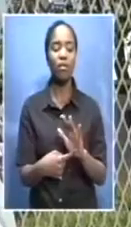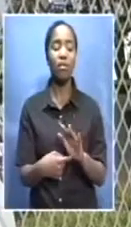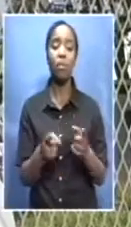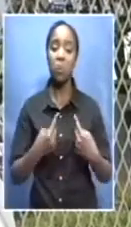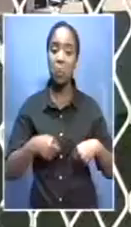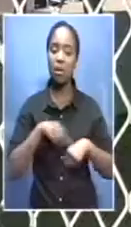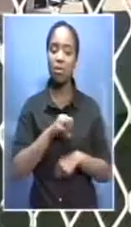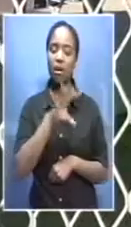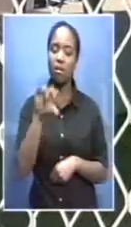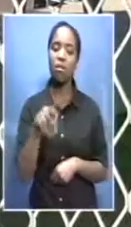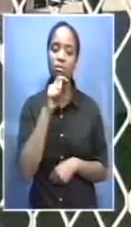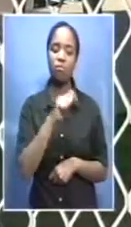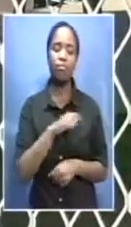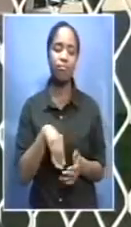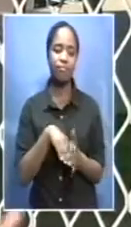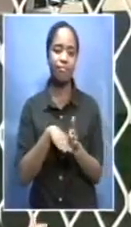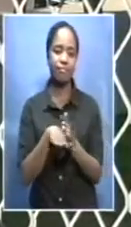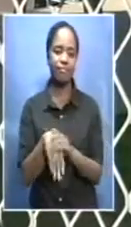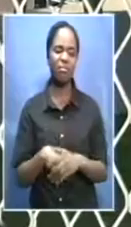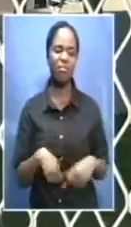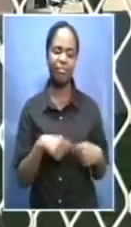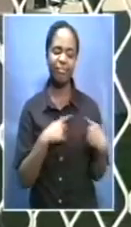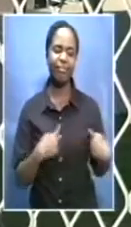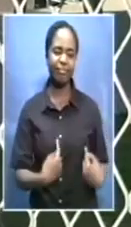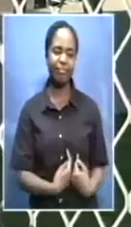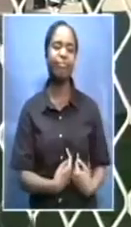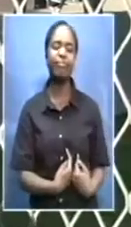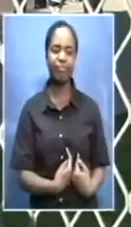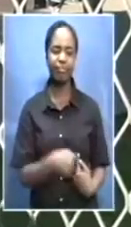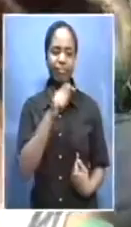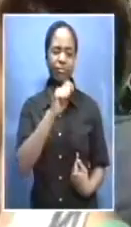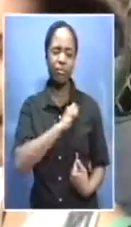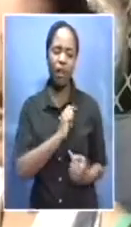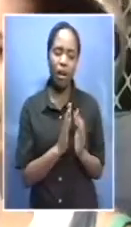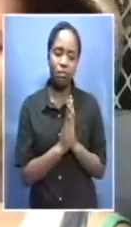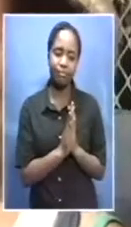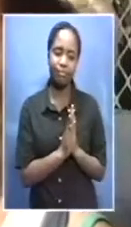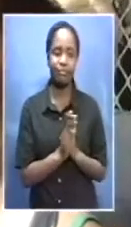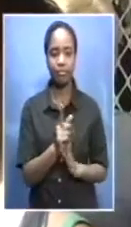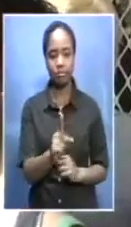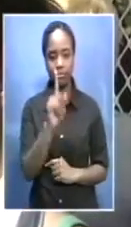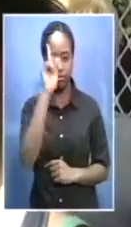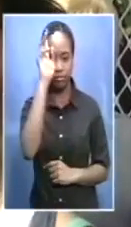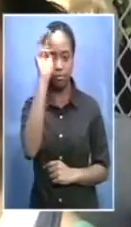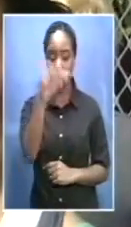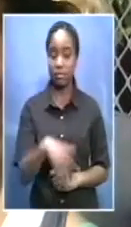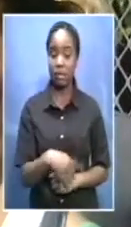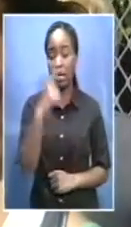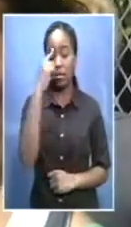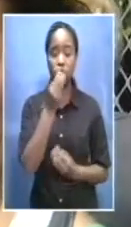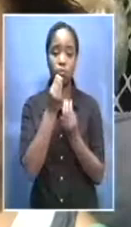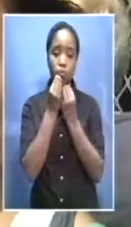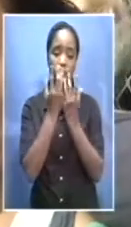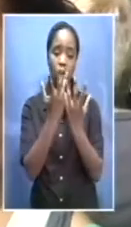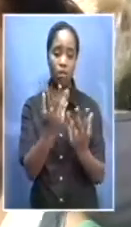are moving as a nation I think comforts my heart knowing that there are people that are praying for them I think it's absolutely amazing I think it's